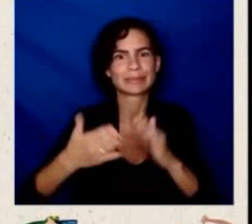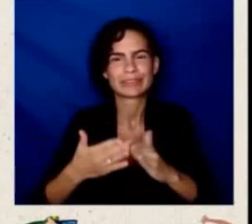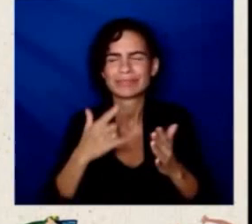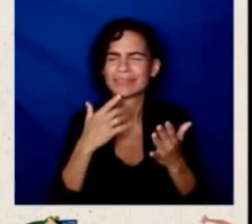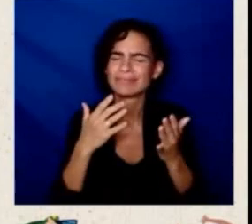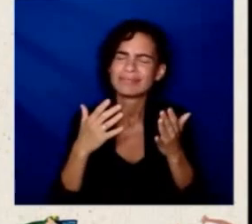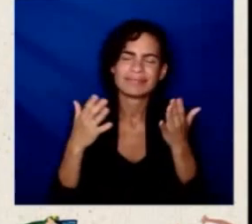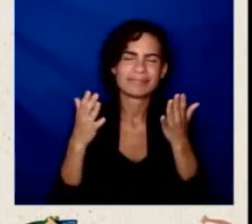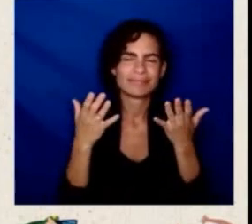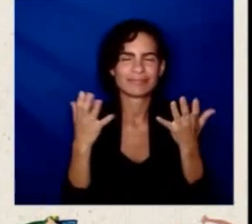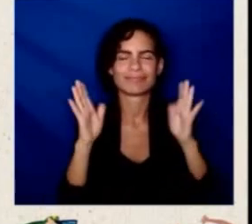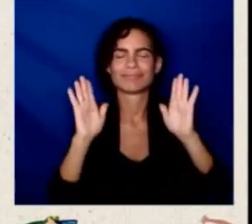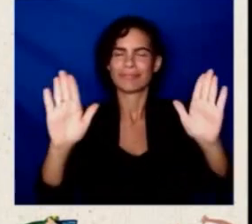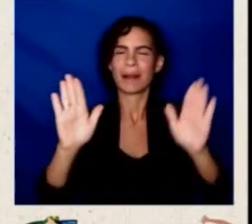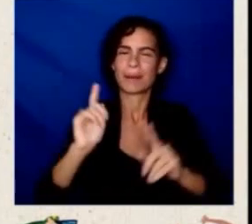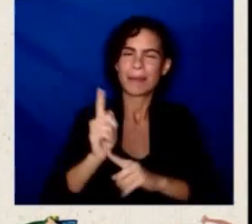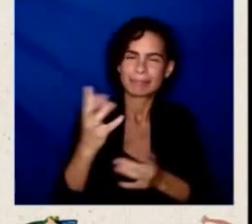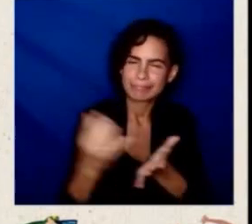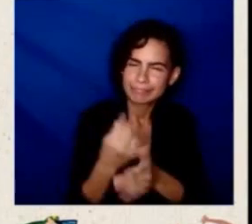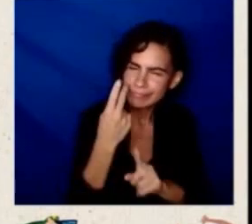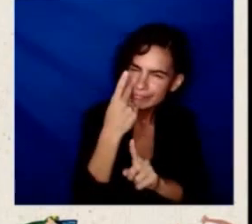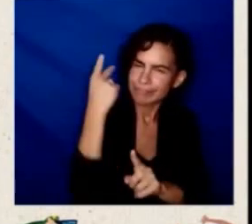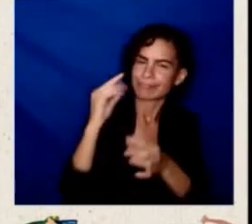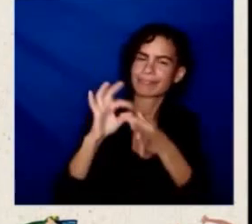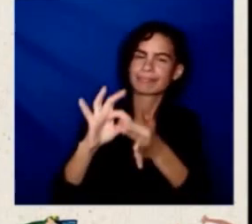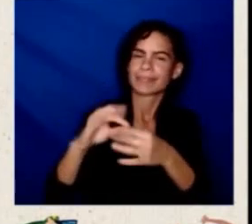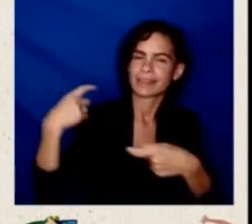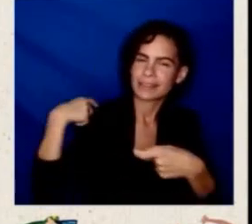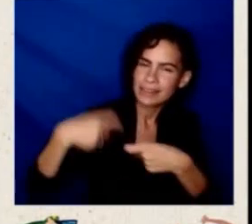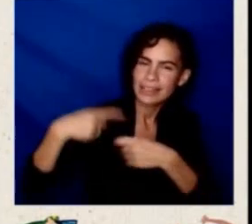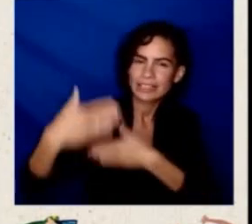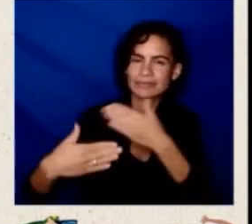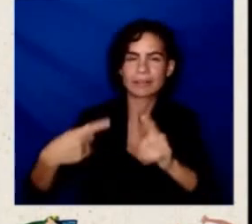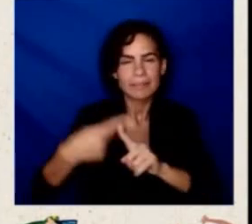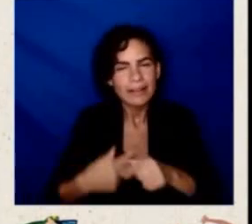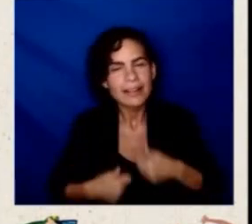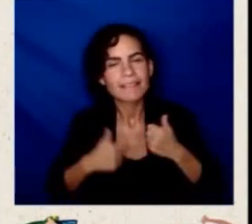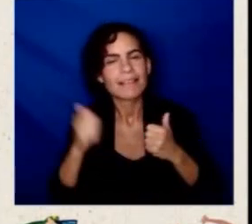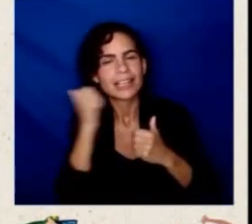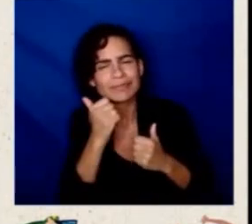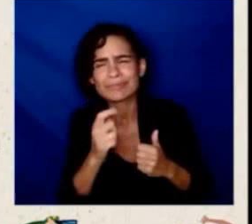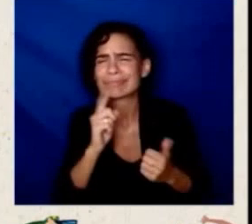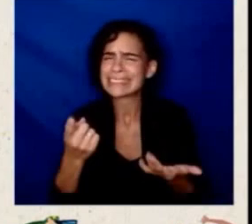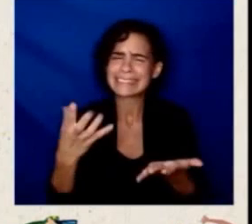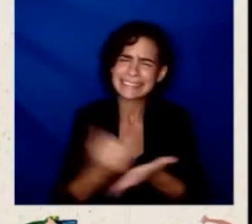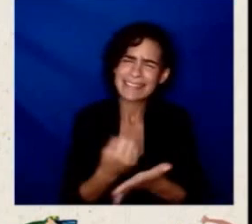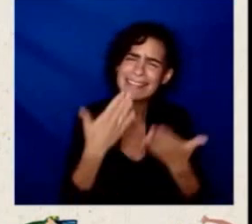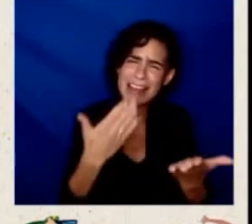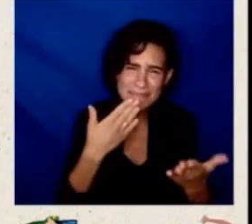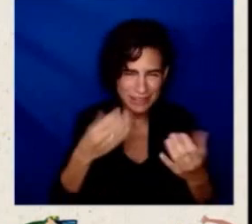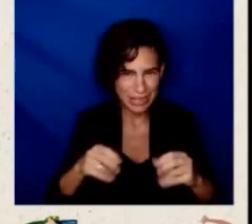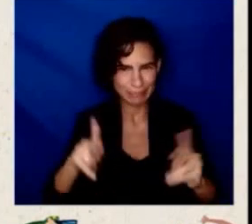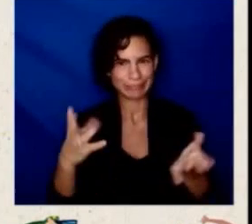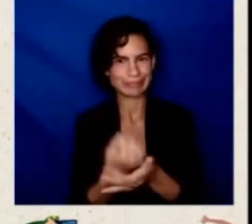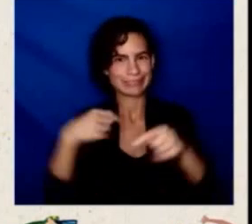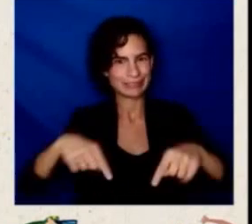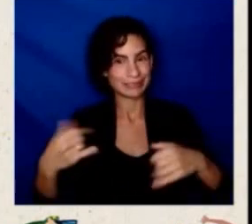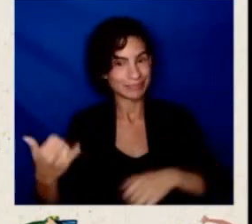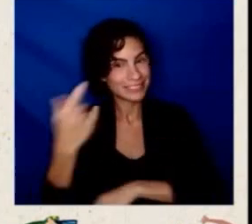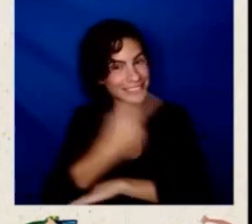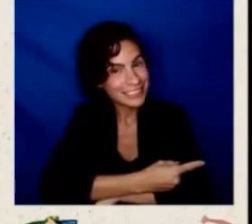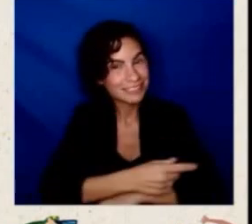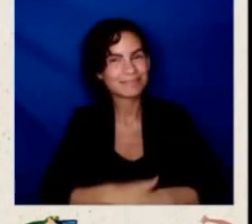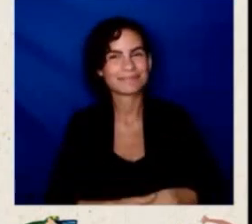understand it and live it every day. So thank you for the opportunity. Great. Well, it is time to reflect on